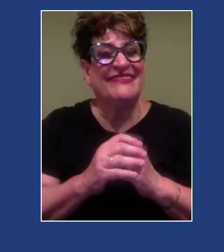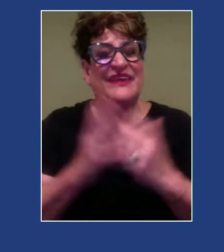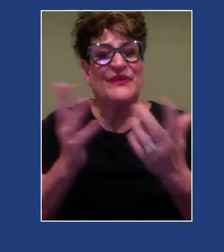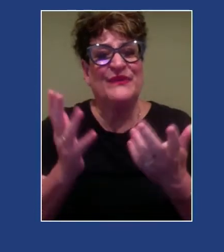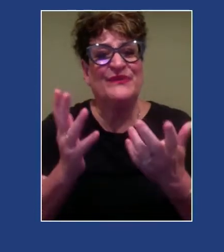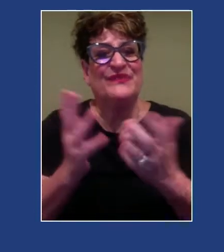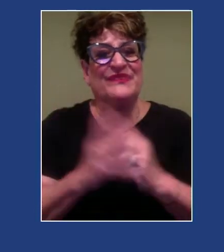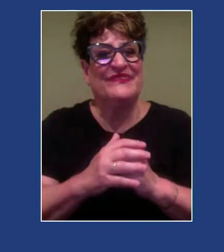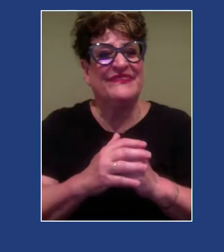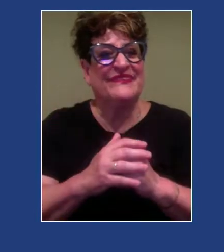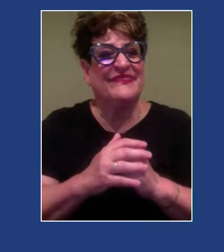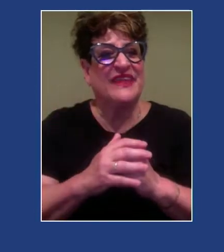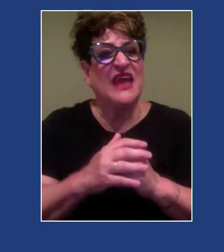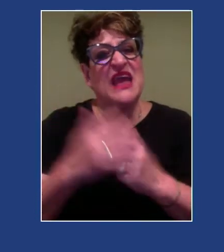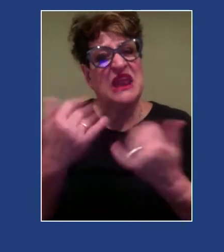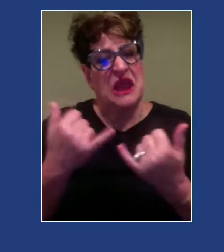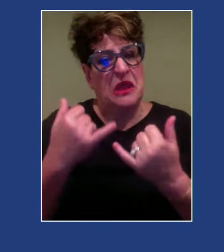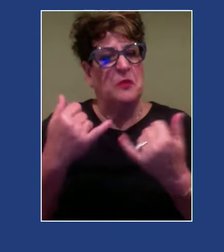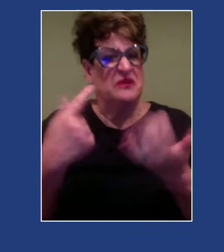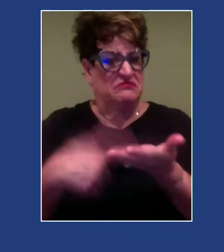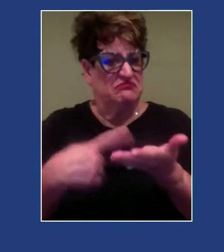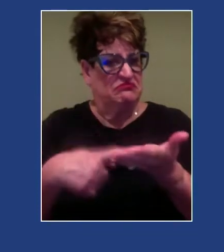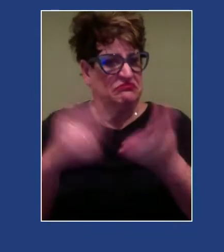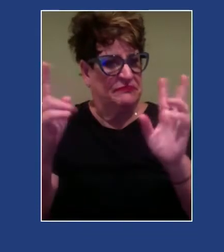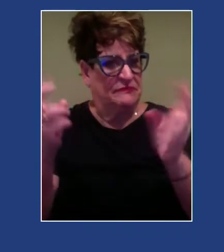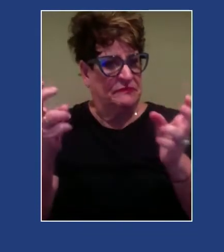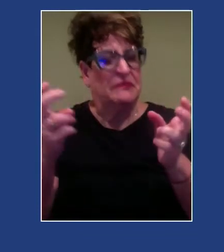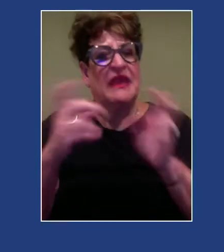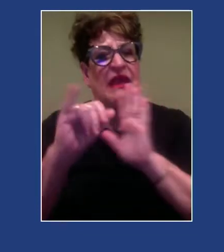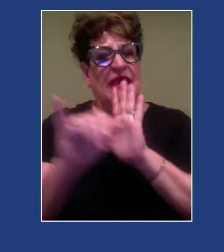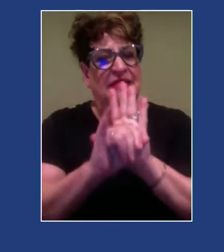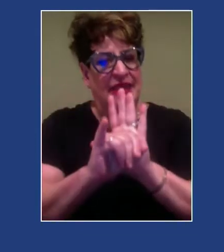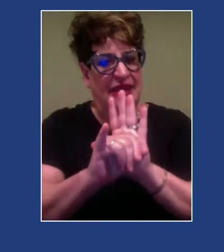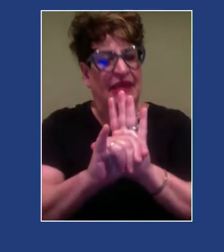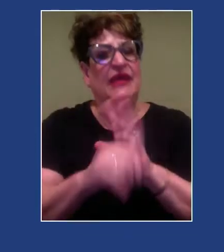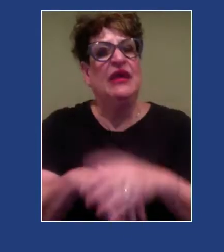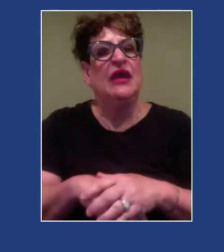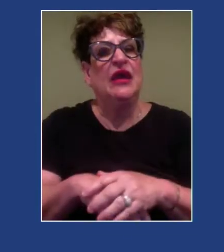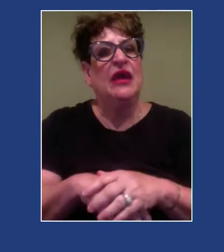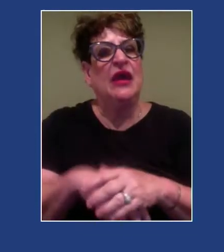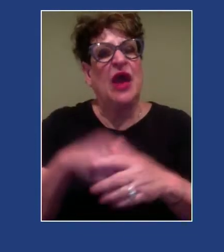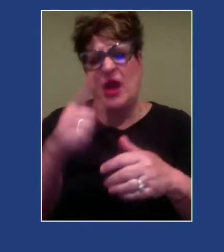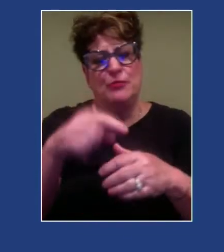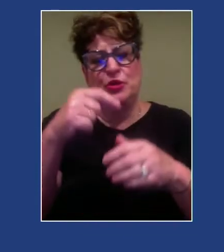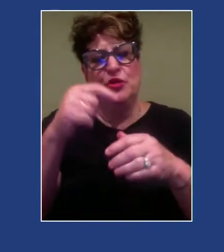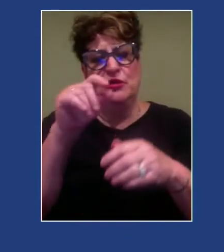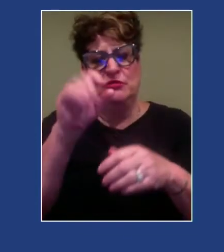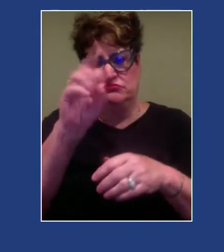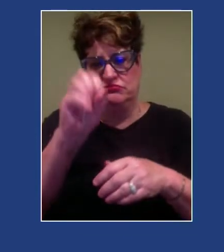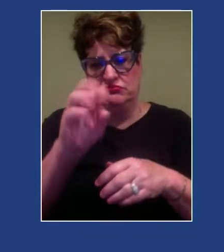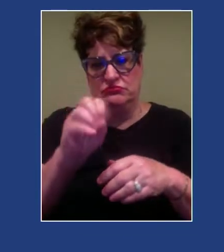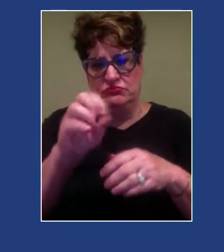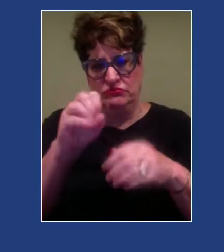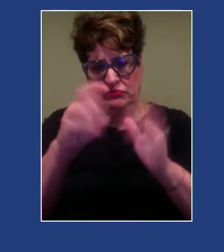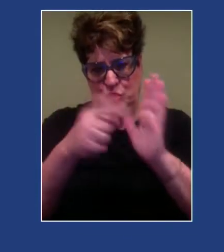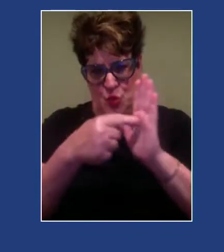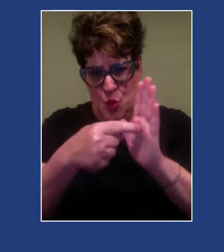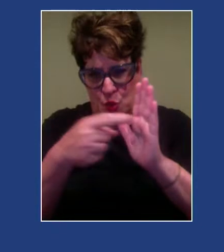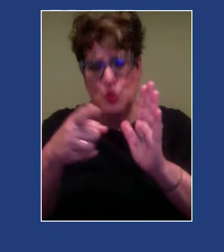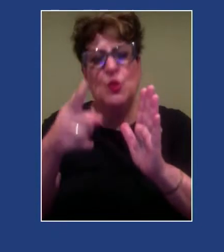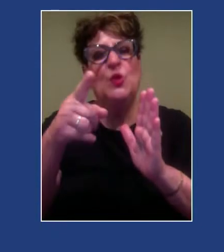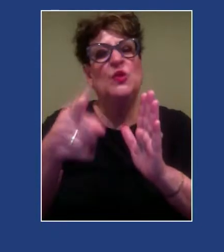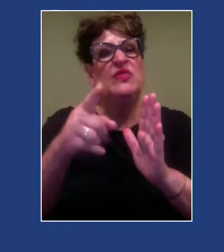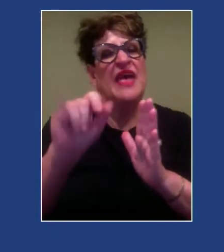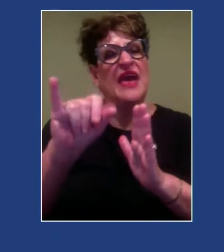So we're going to talk about the fact that the identity, we're going to identify, excuse me, the importance of including client experiences of racism and